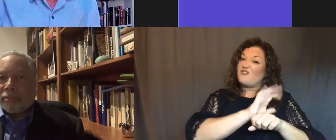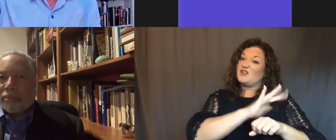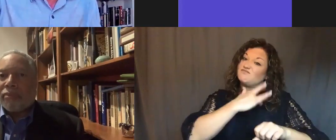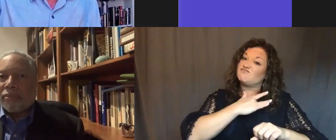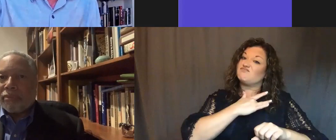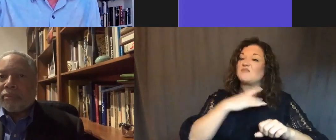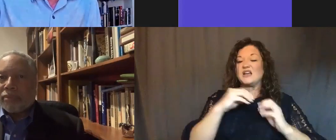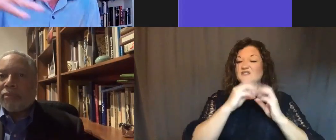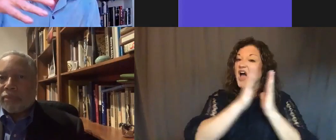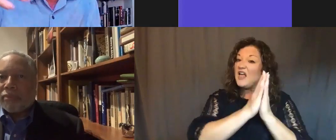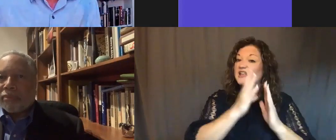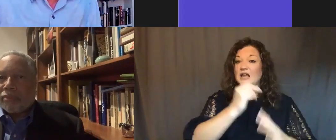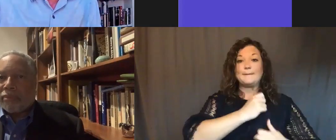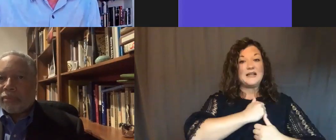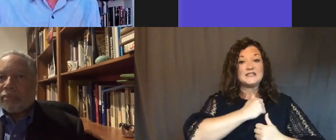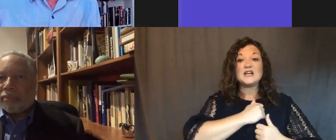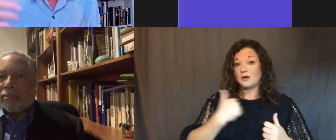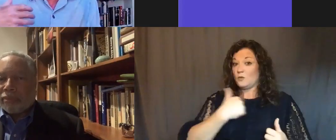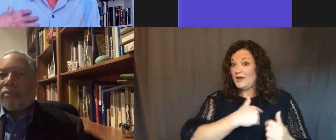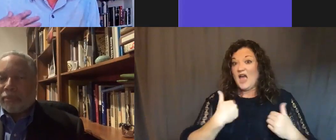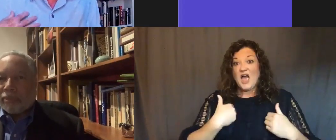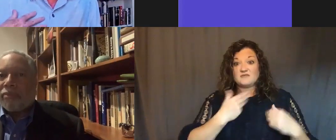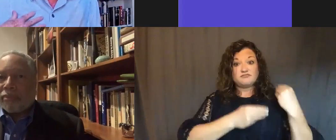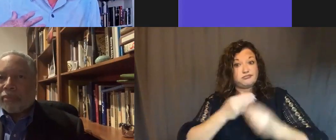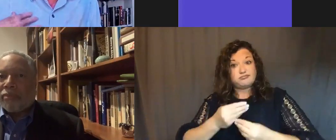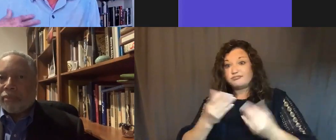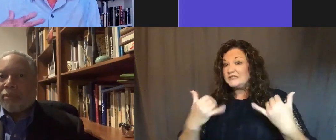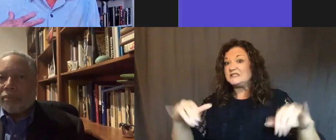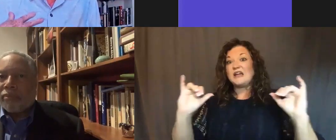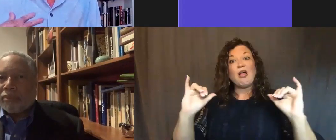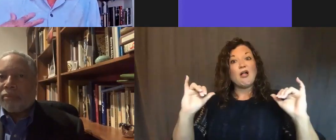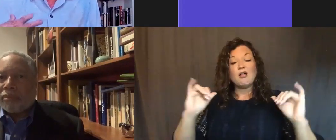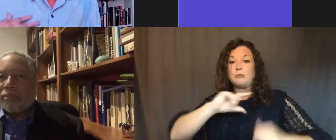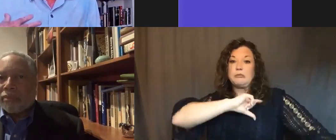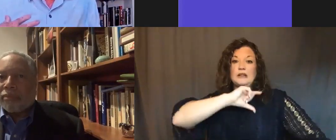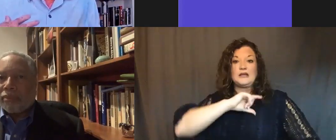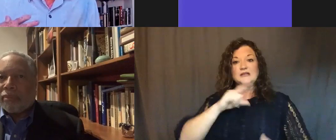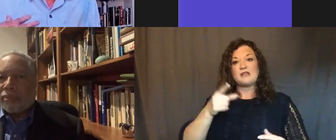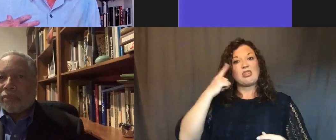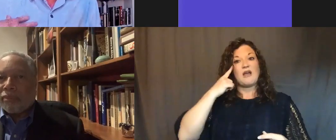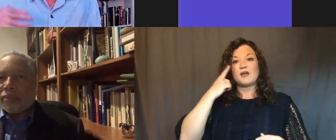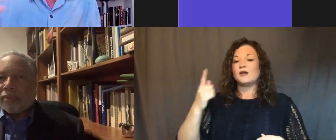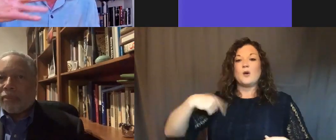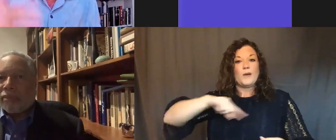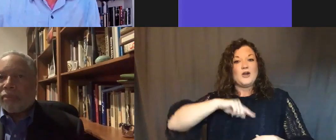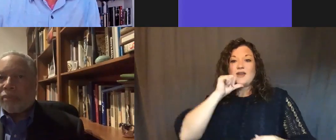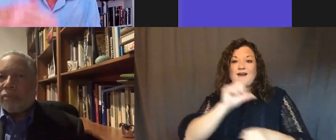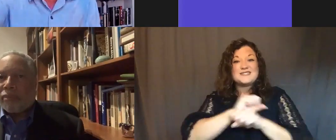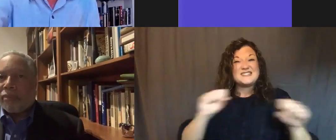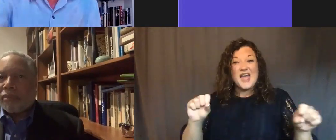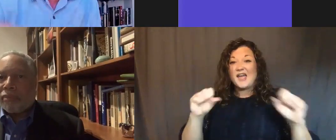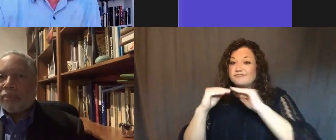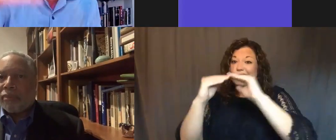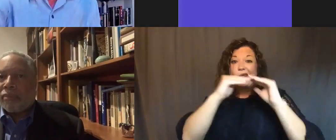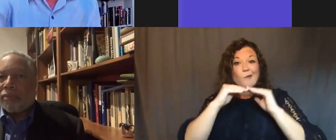we still have a legacy of that in the police. And There's still a lot of people who think we're not safe racially across the lines